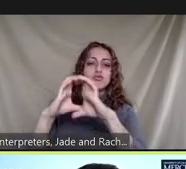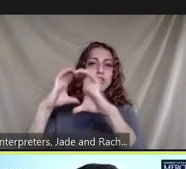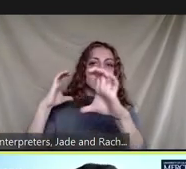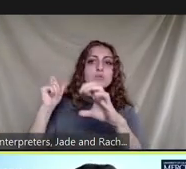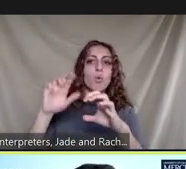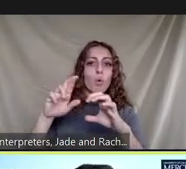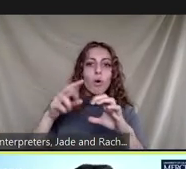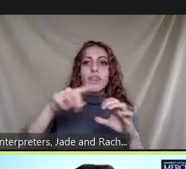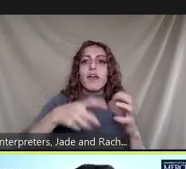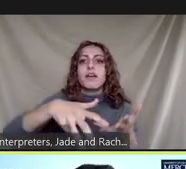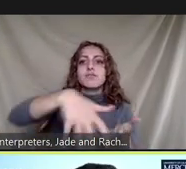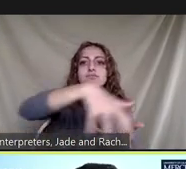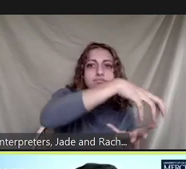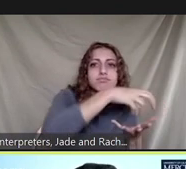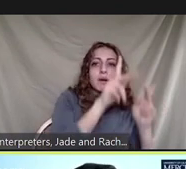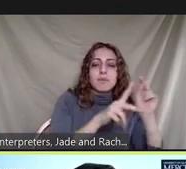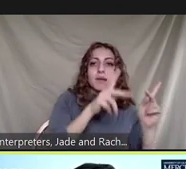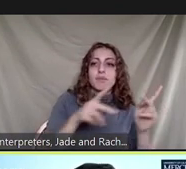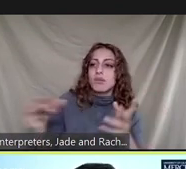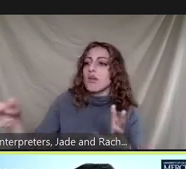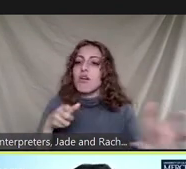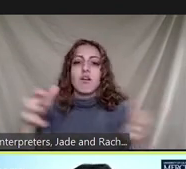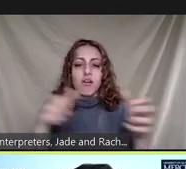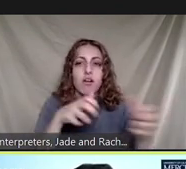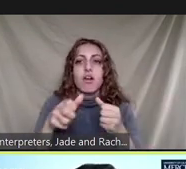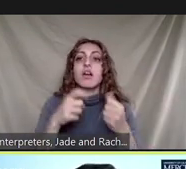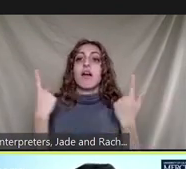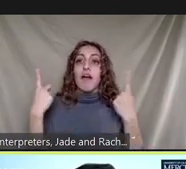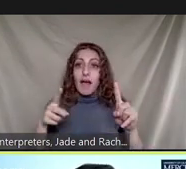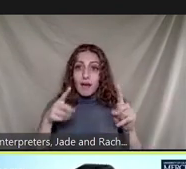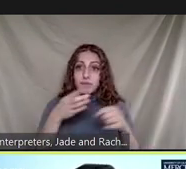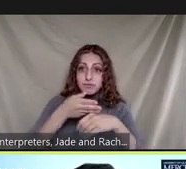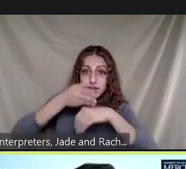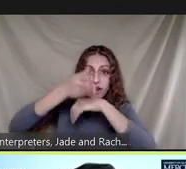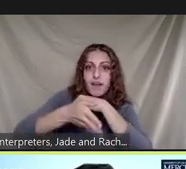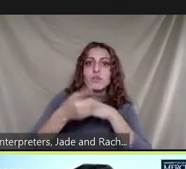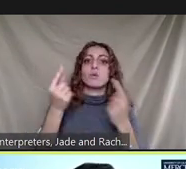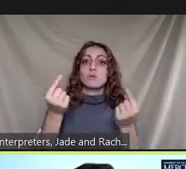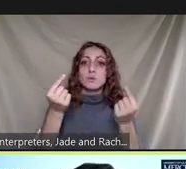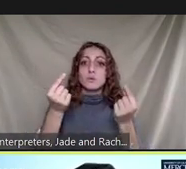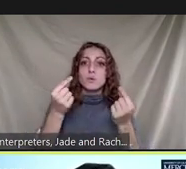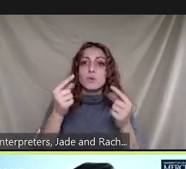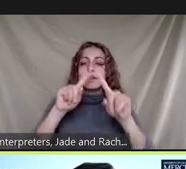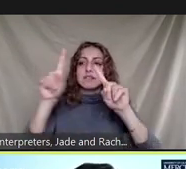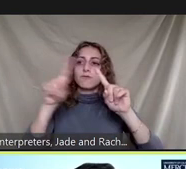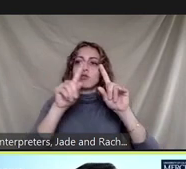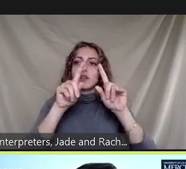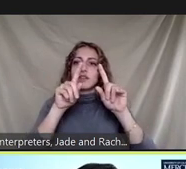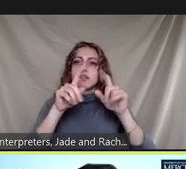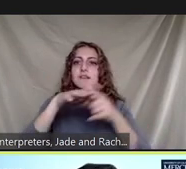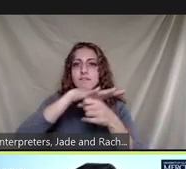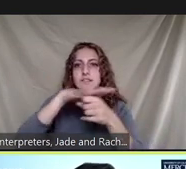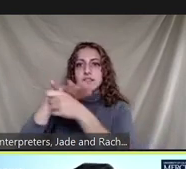residential areas and local businesses the collected waste will proceed to different facilities such as